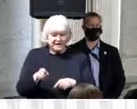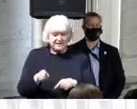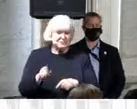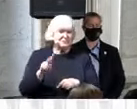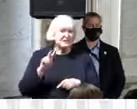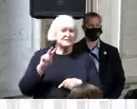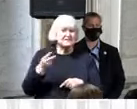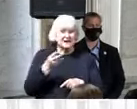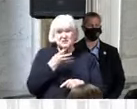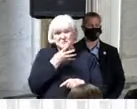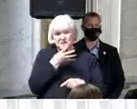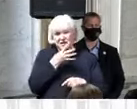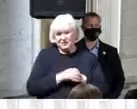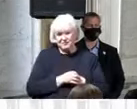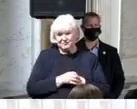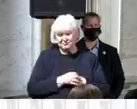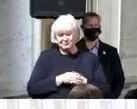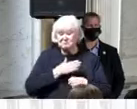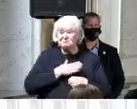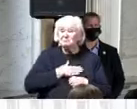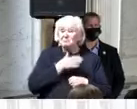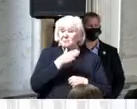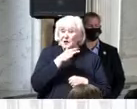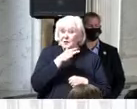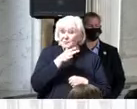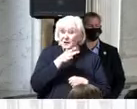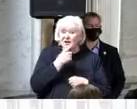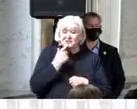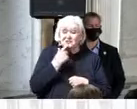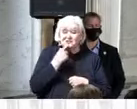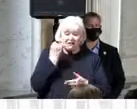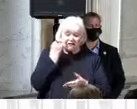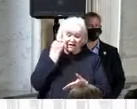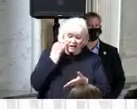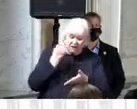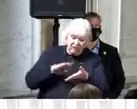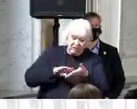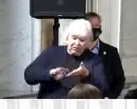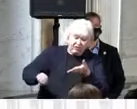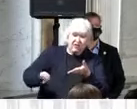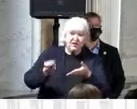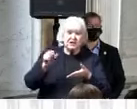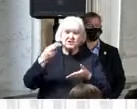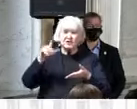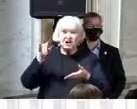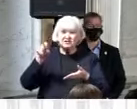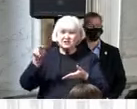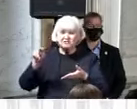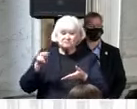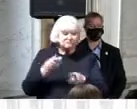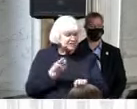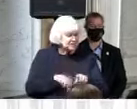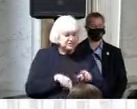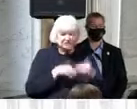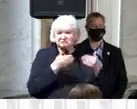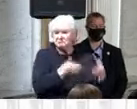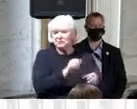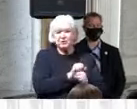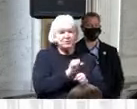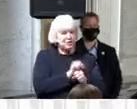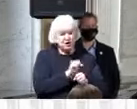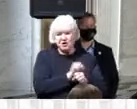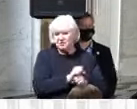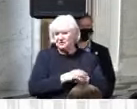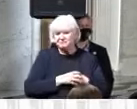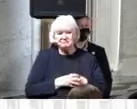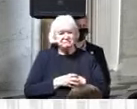my mother often said that but for mrs shelton she would not have been able to do the work that she